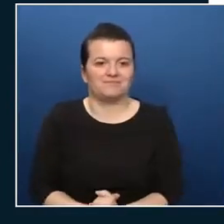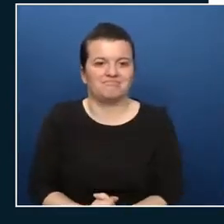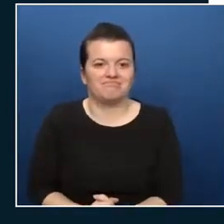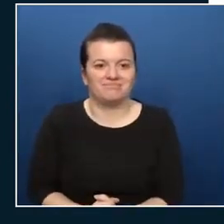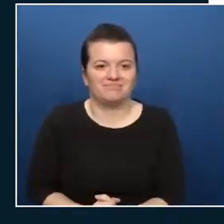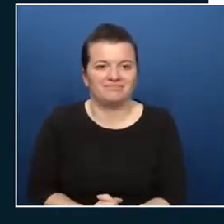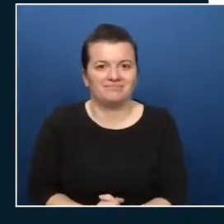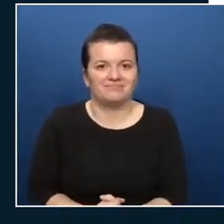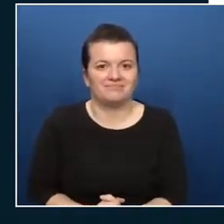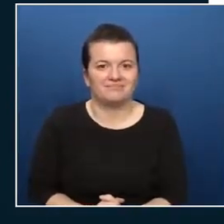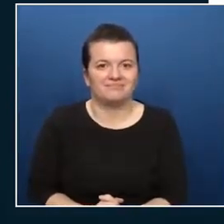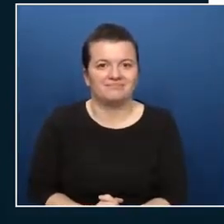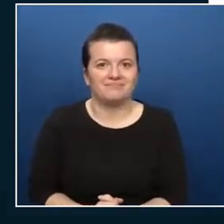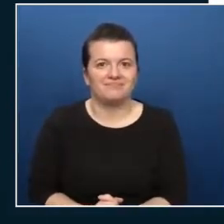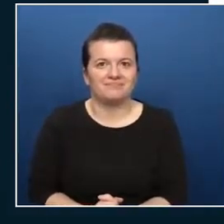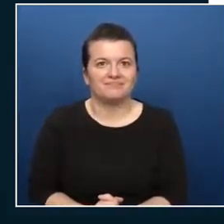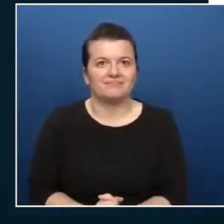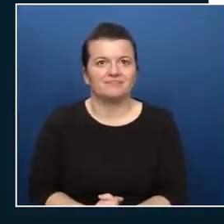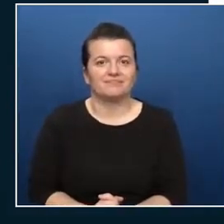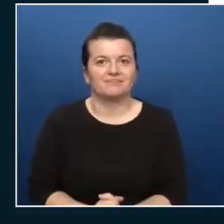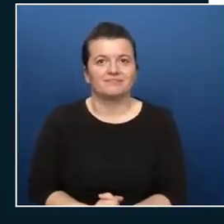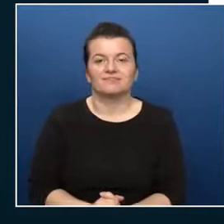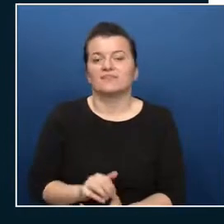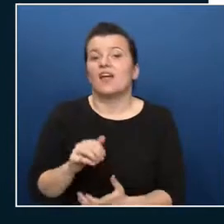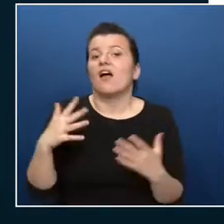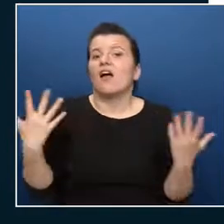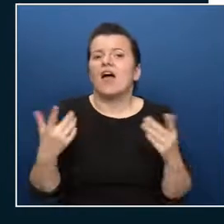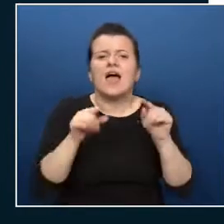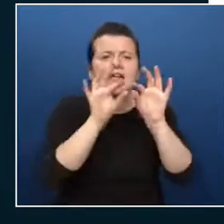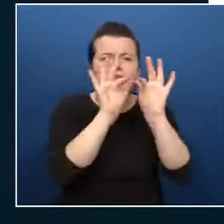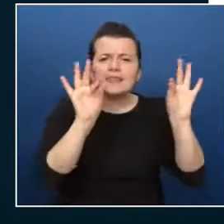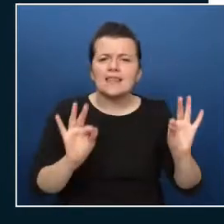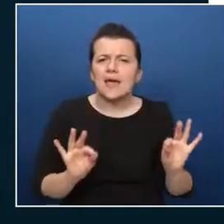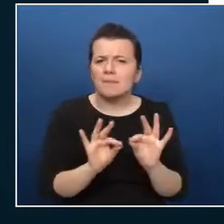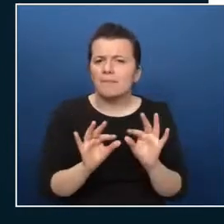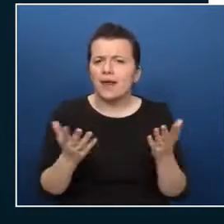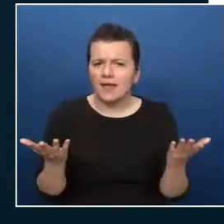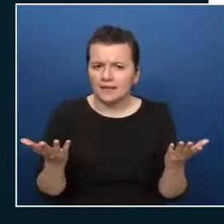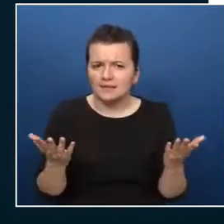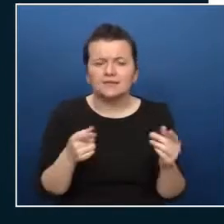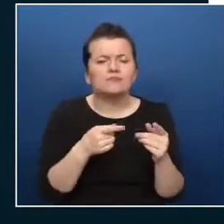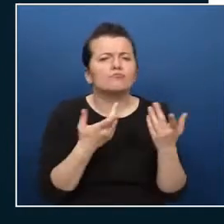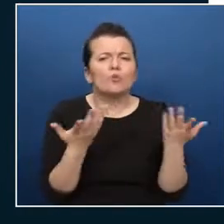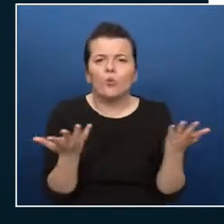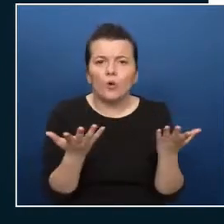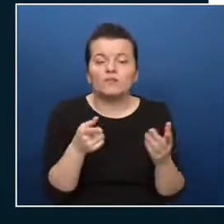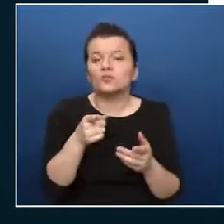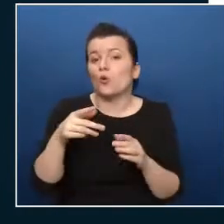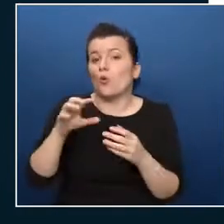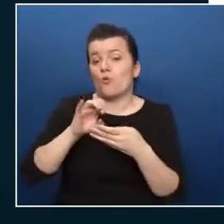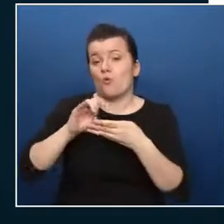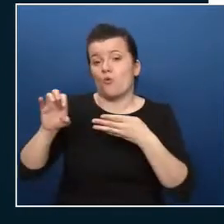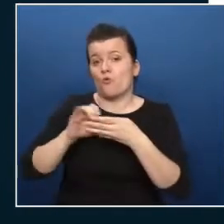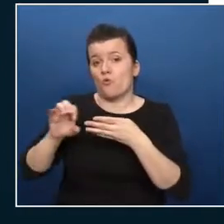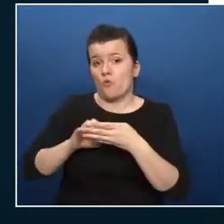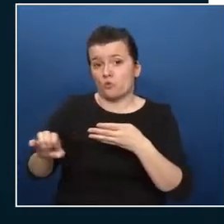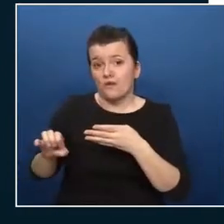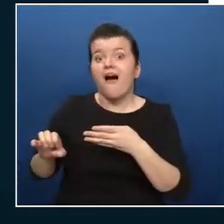next up Azure Resource Manager templates they allow you to implement infrastructure as code for your solutions